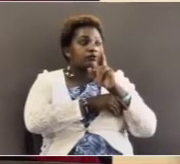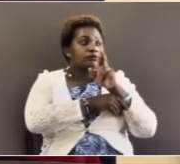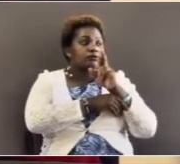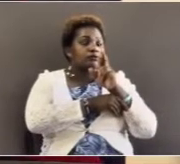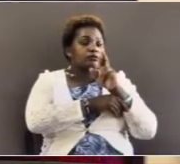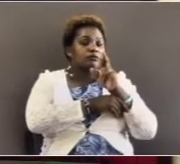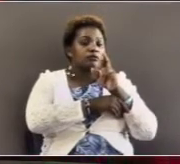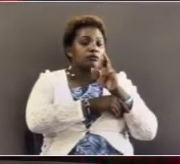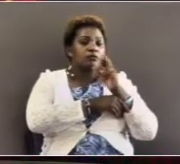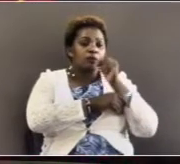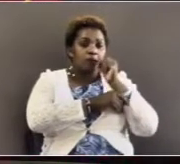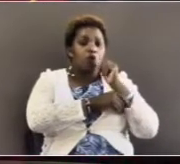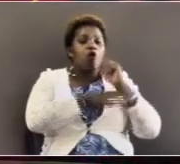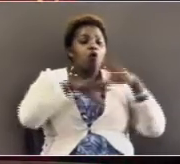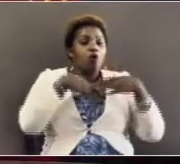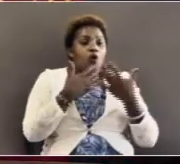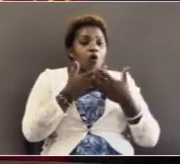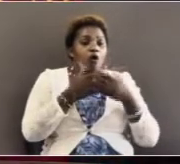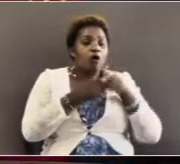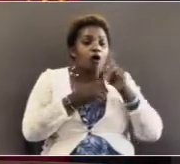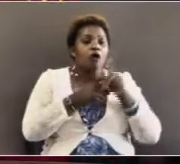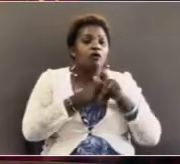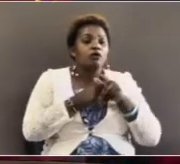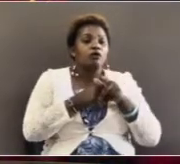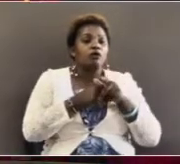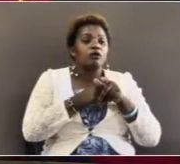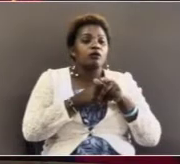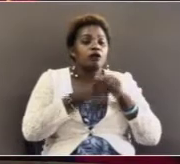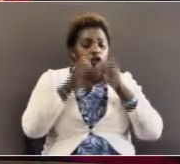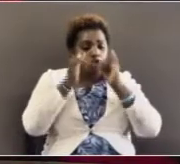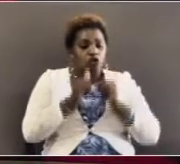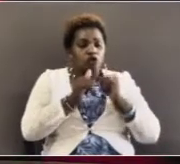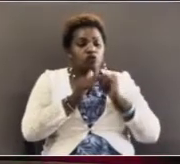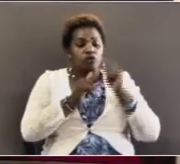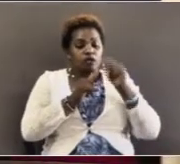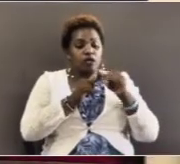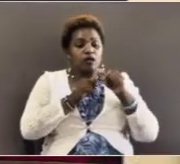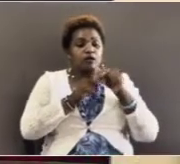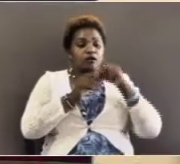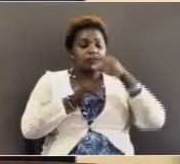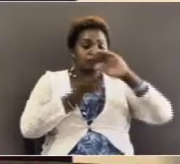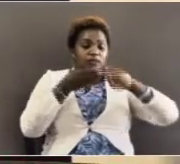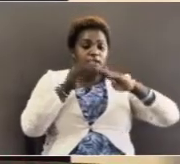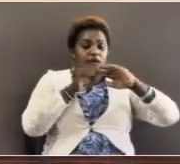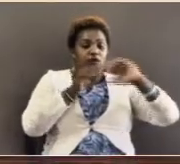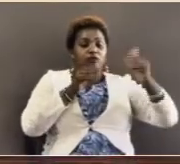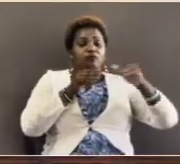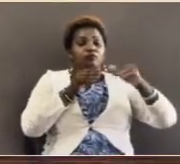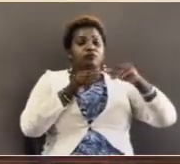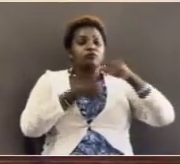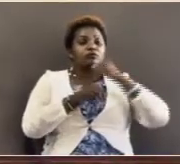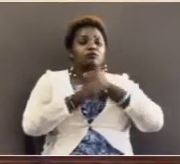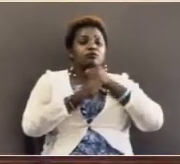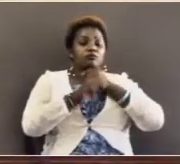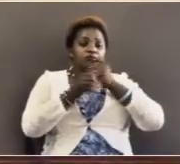or are you a stranger in Jerusalem? Or made a statement